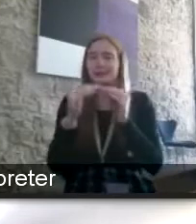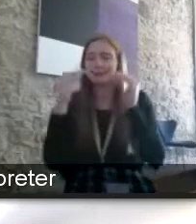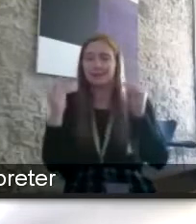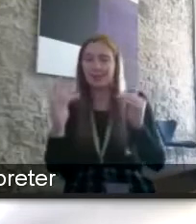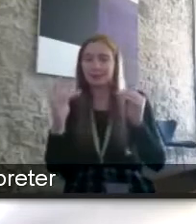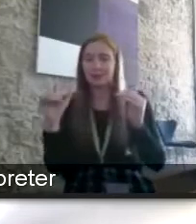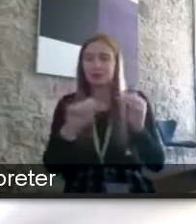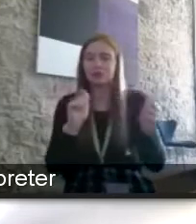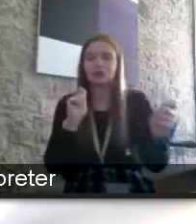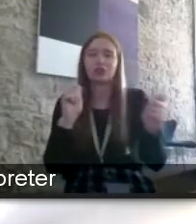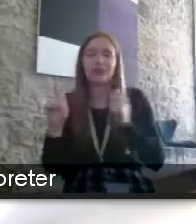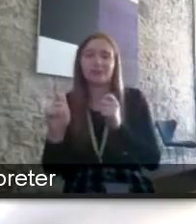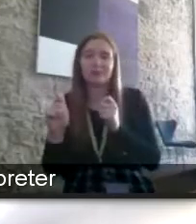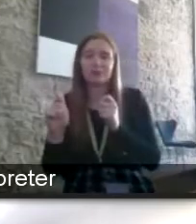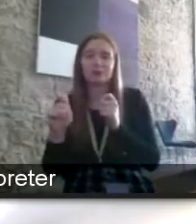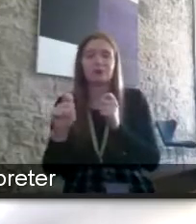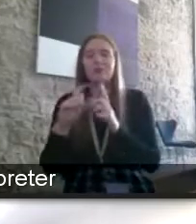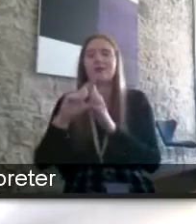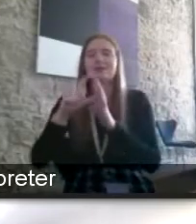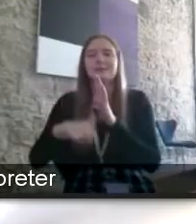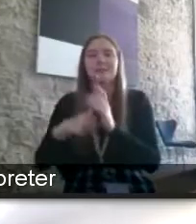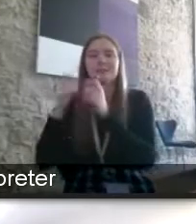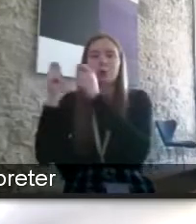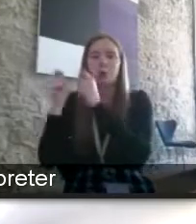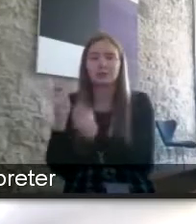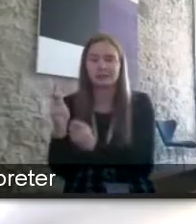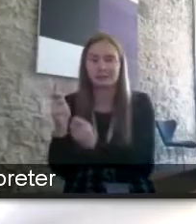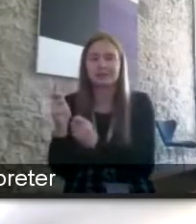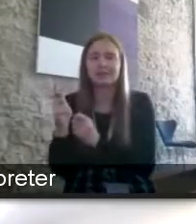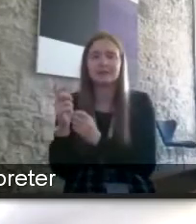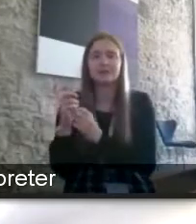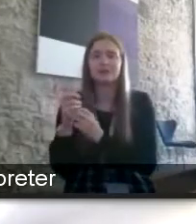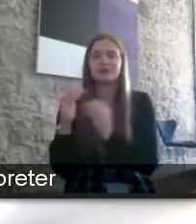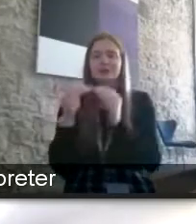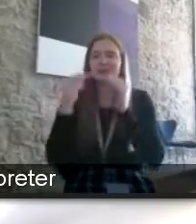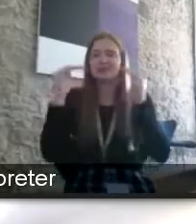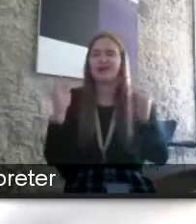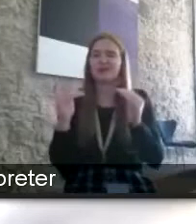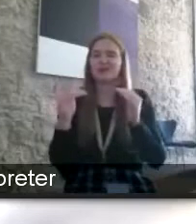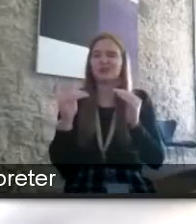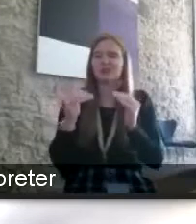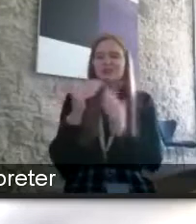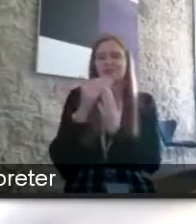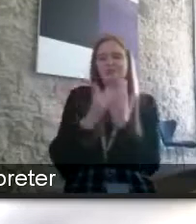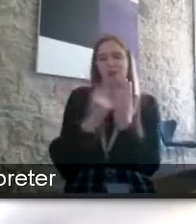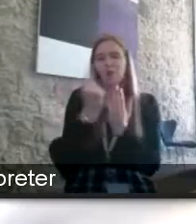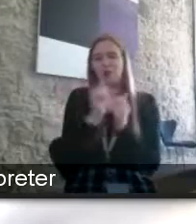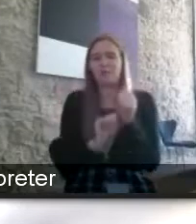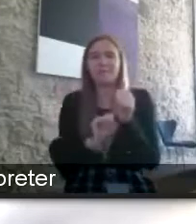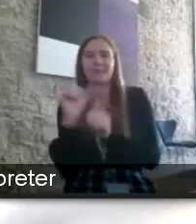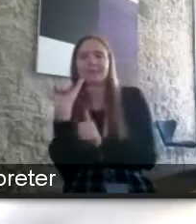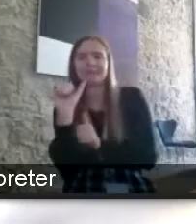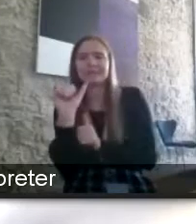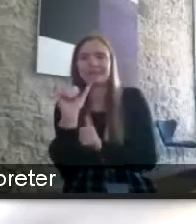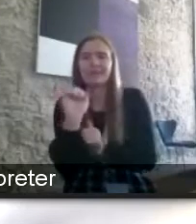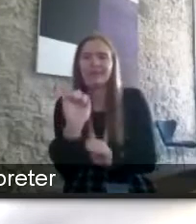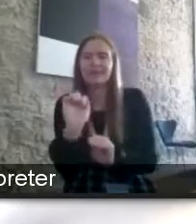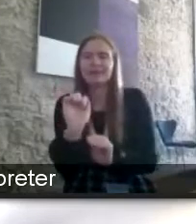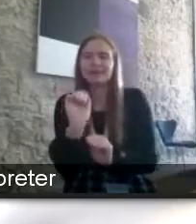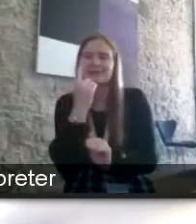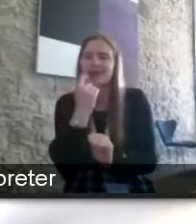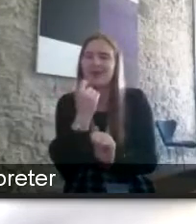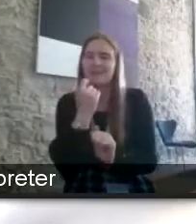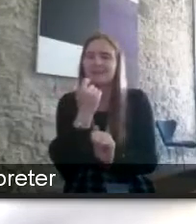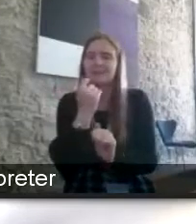to a disability audit the standard which is like this index of you know who's the best sometimes can be